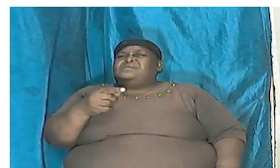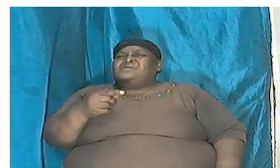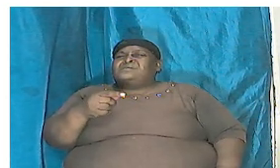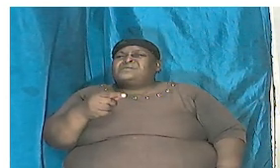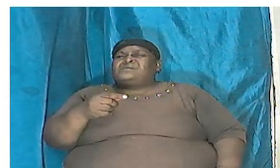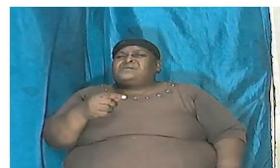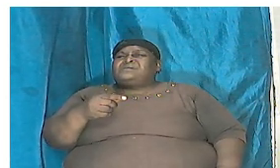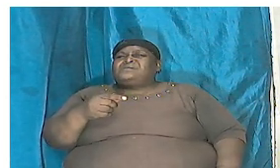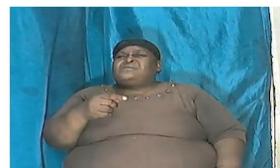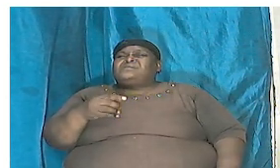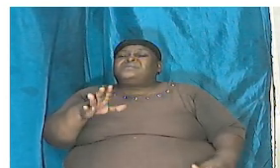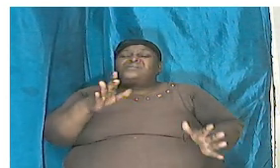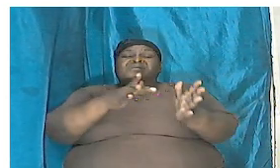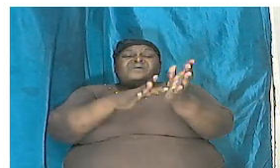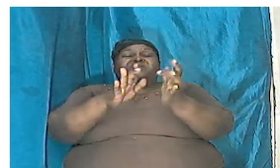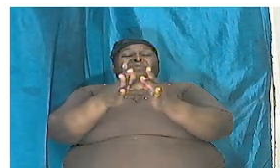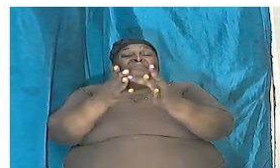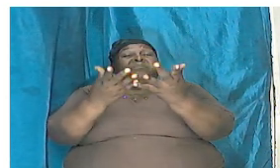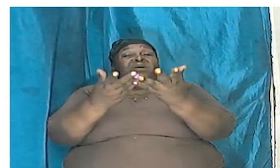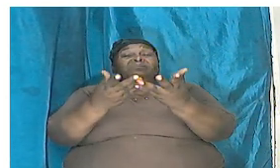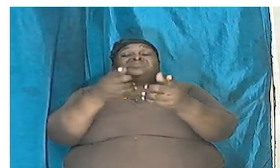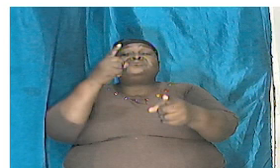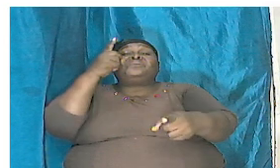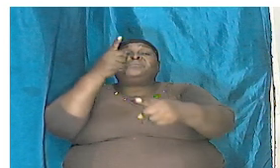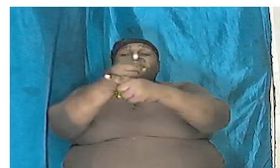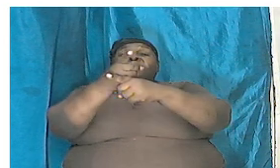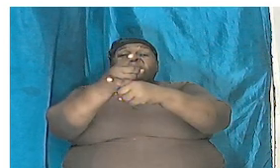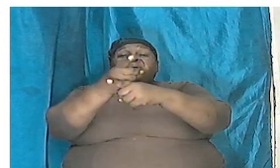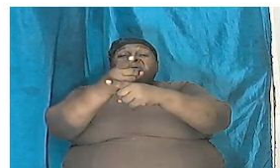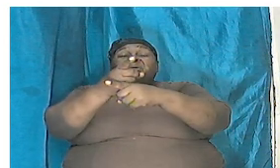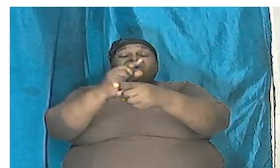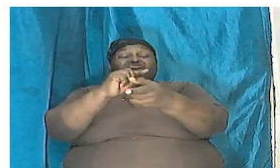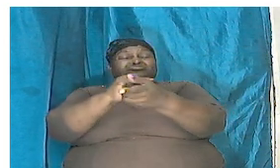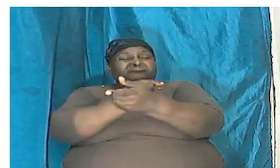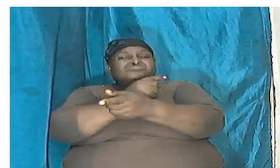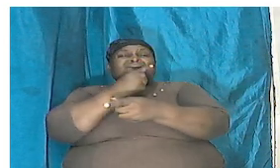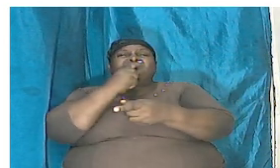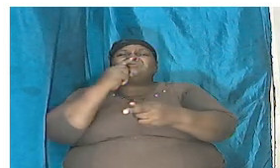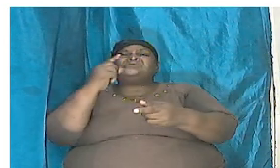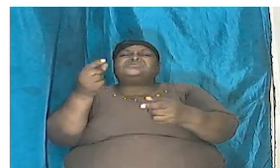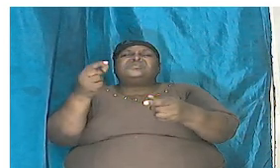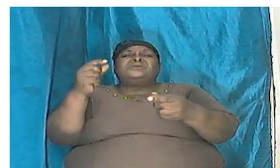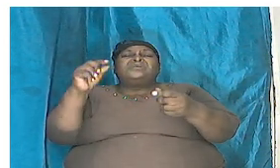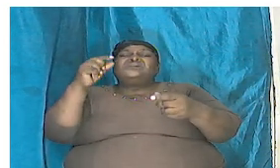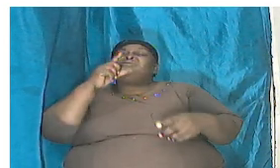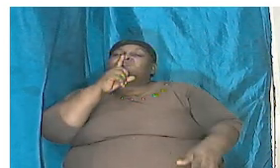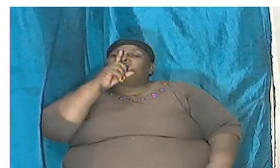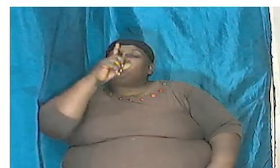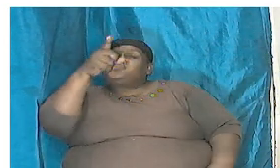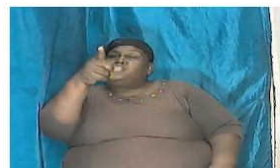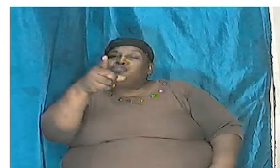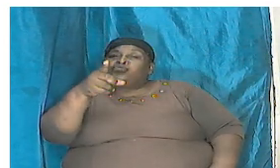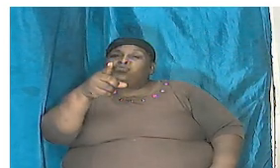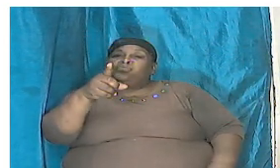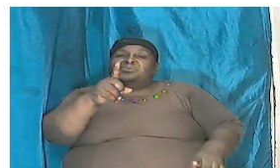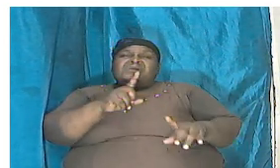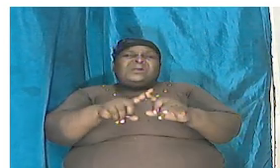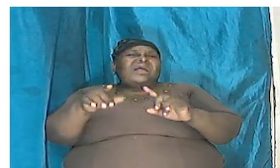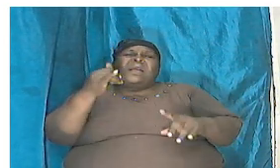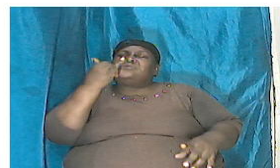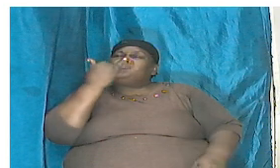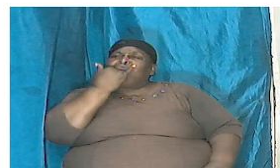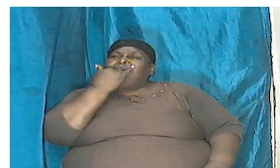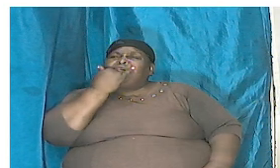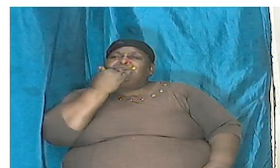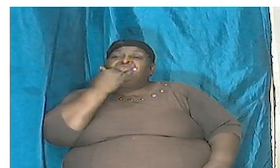that the Bible is correct and the Genesis account is sure and the Genesis account cannot be wrong the